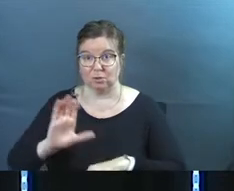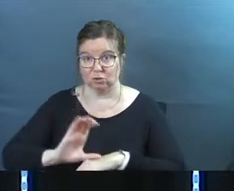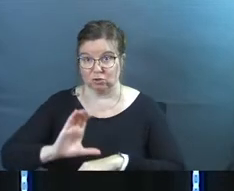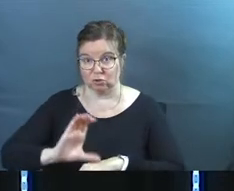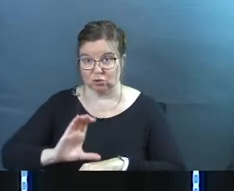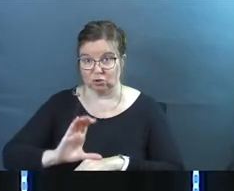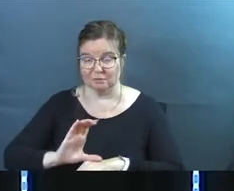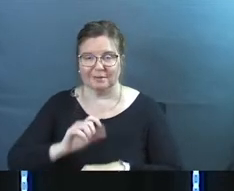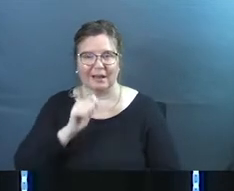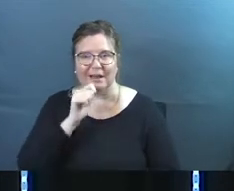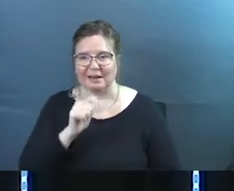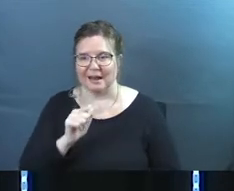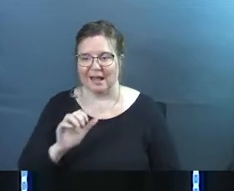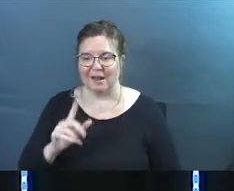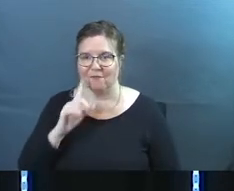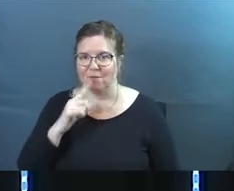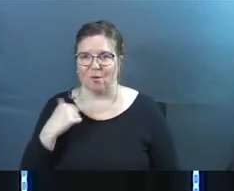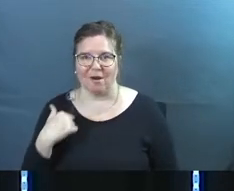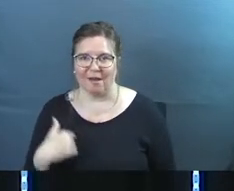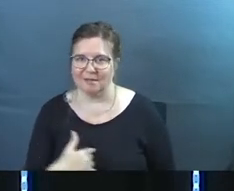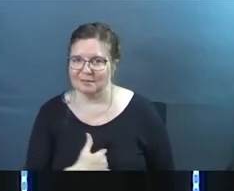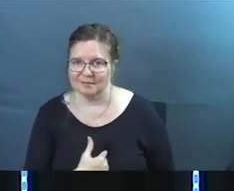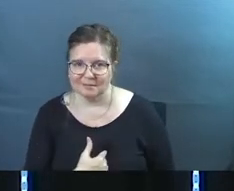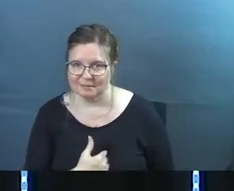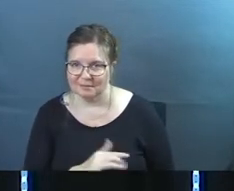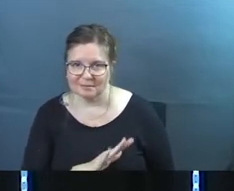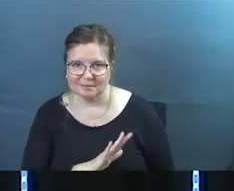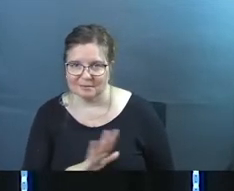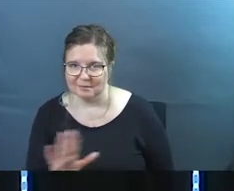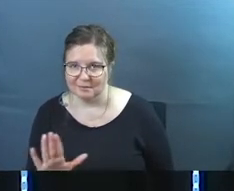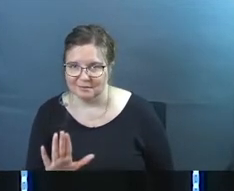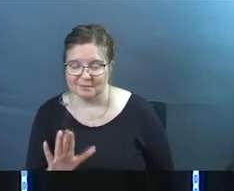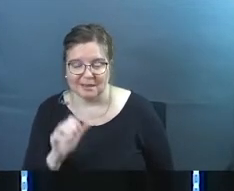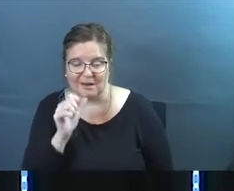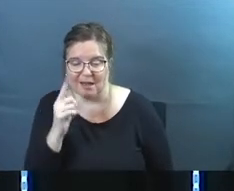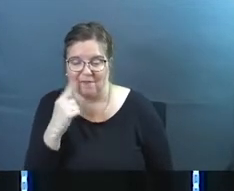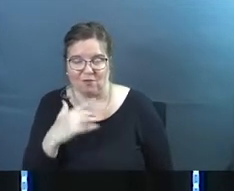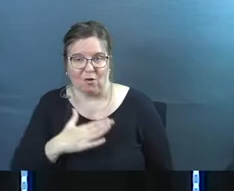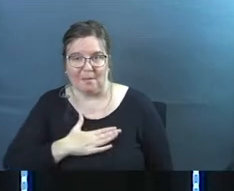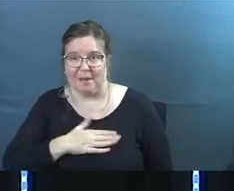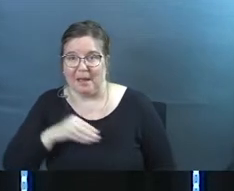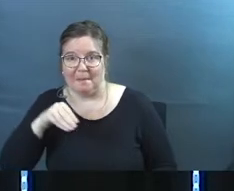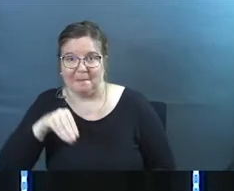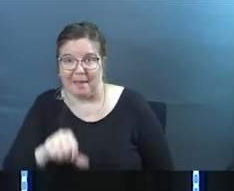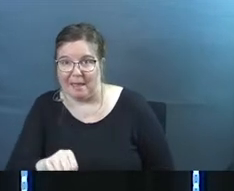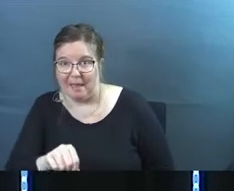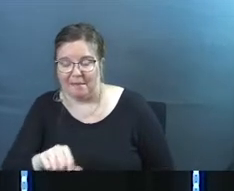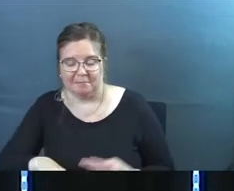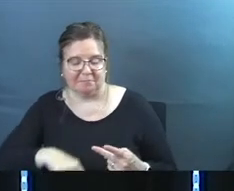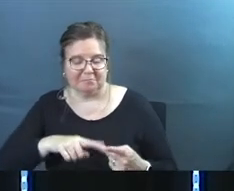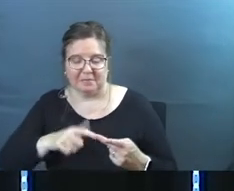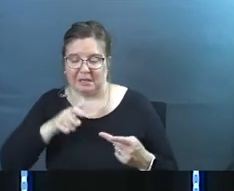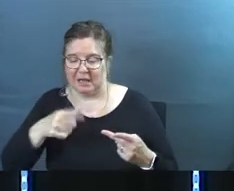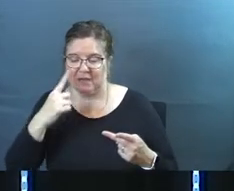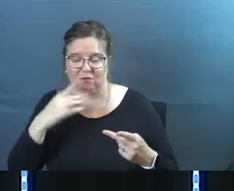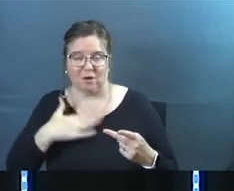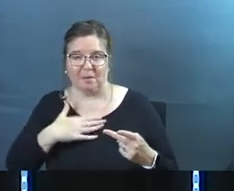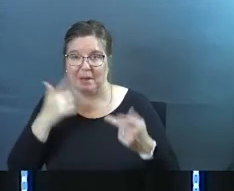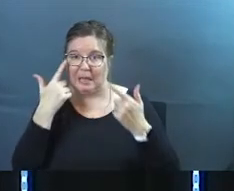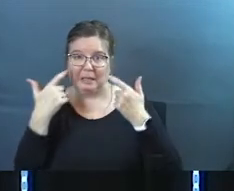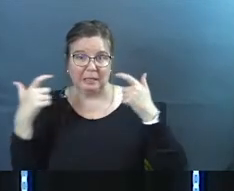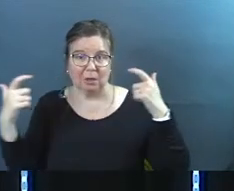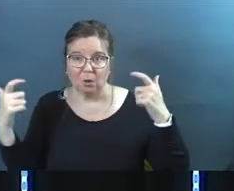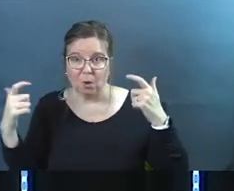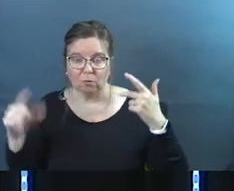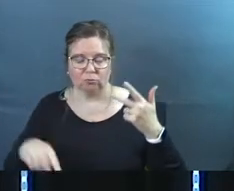church are not there for us. They are not there for my pay. They are not there for my ego.